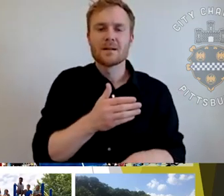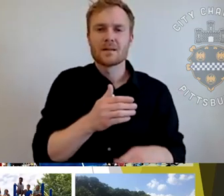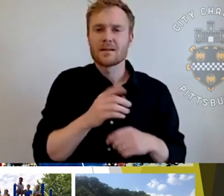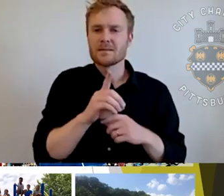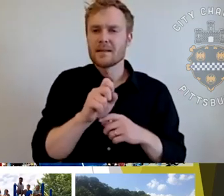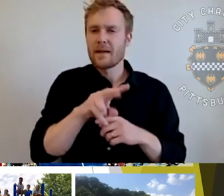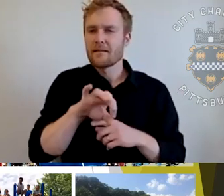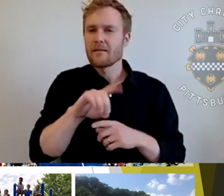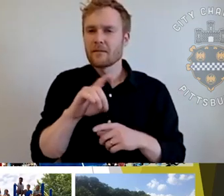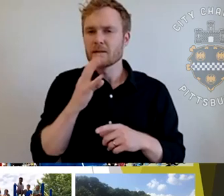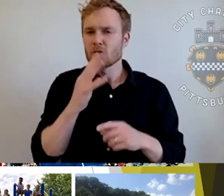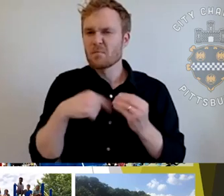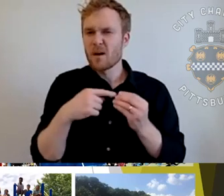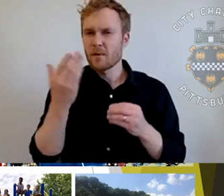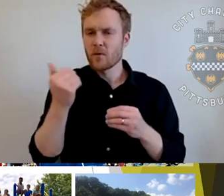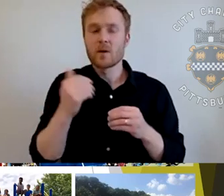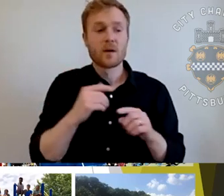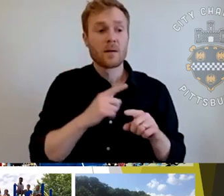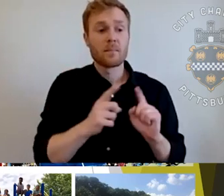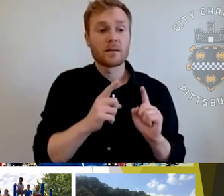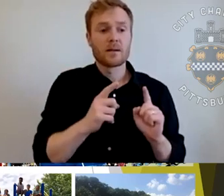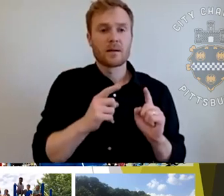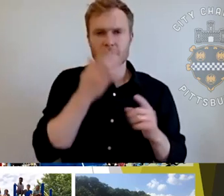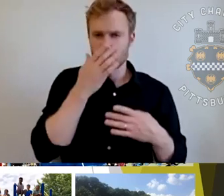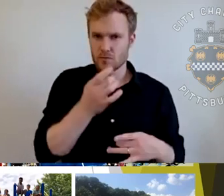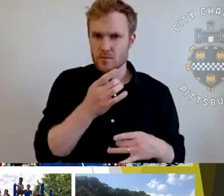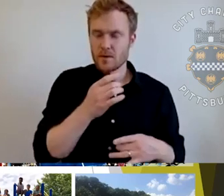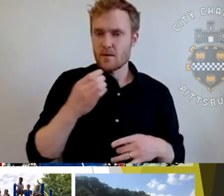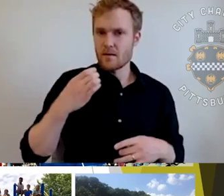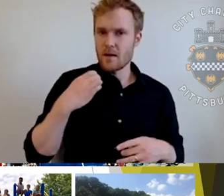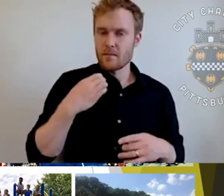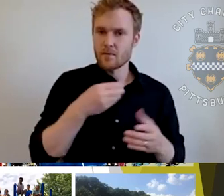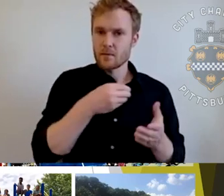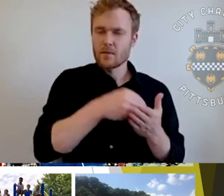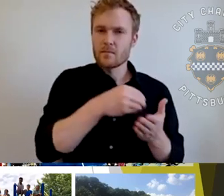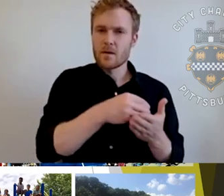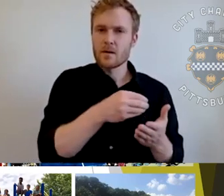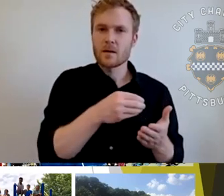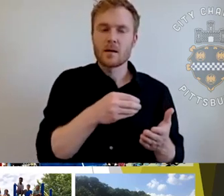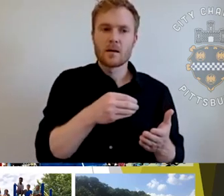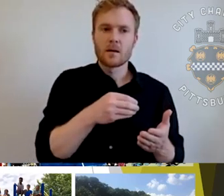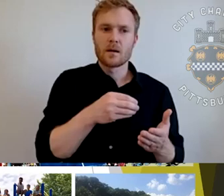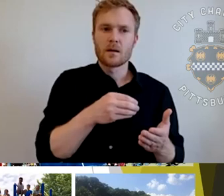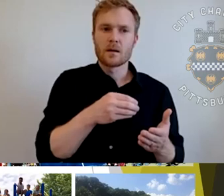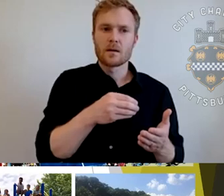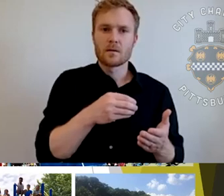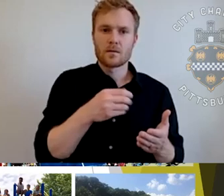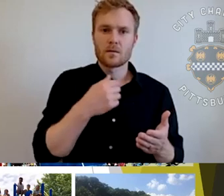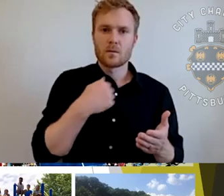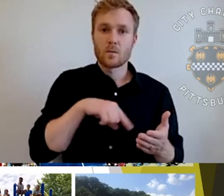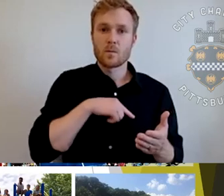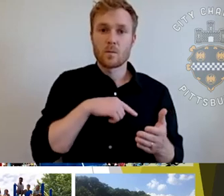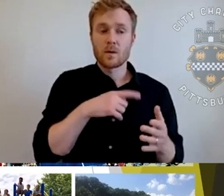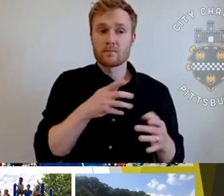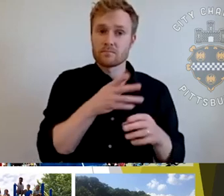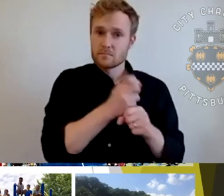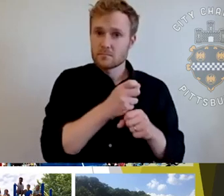kind of a, an interesting piece of the capital funding, um, piece that, that we, that we are a recipient of funds,